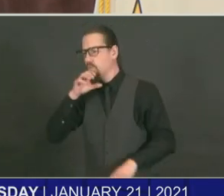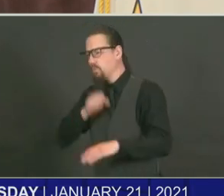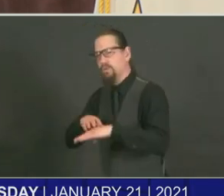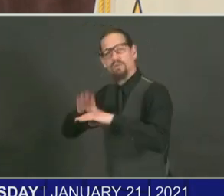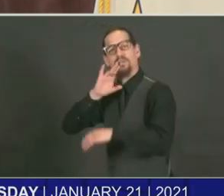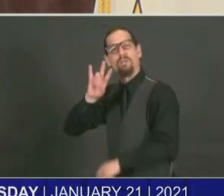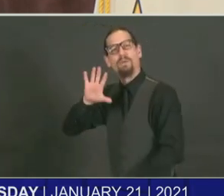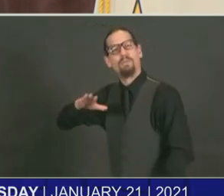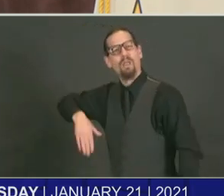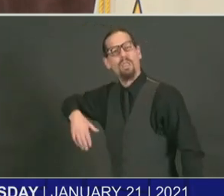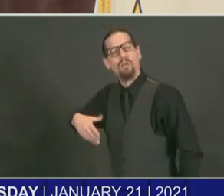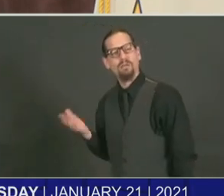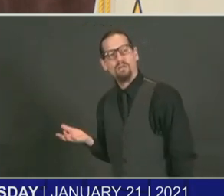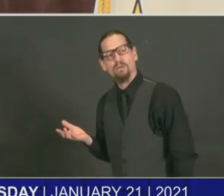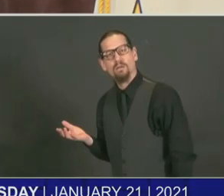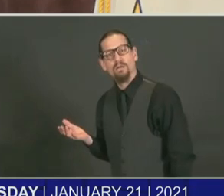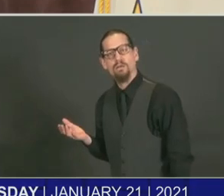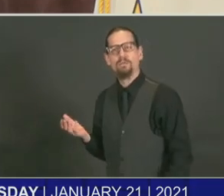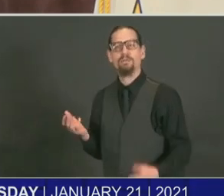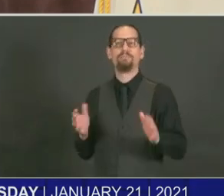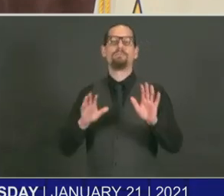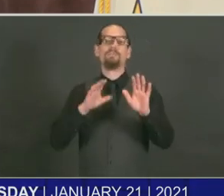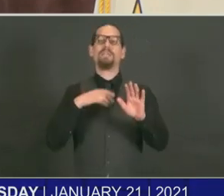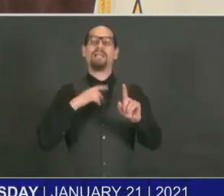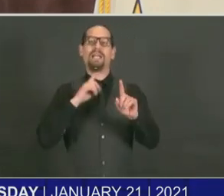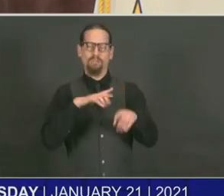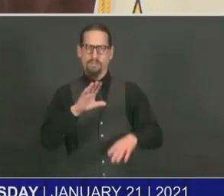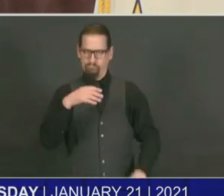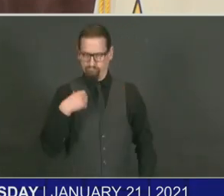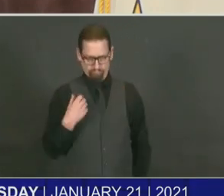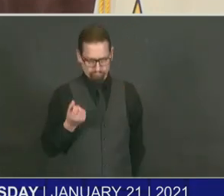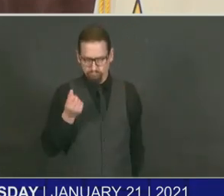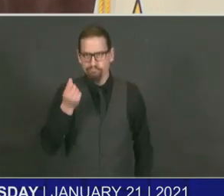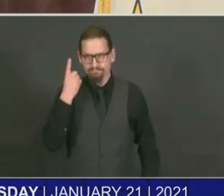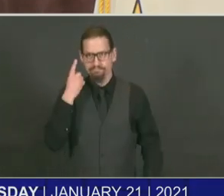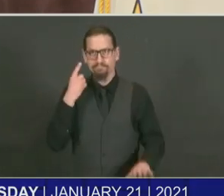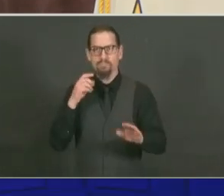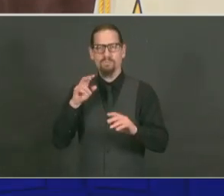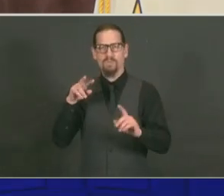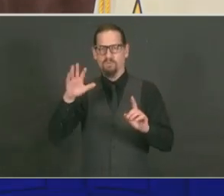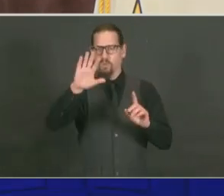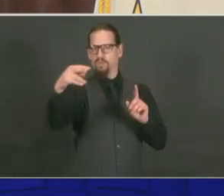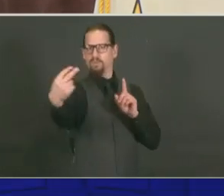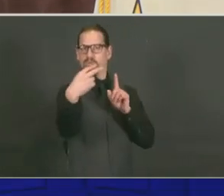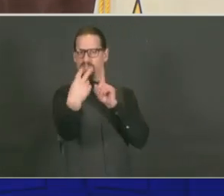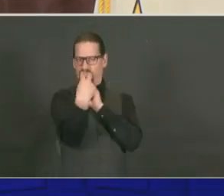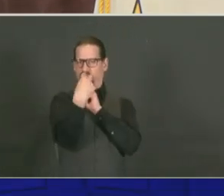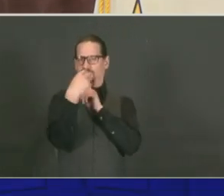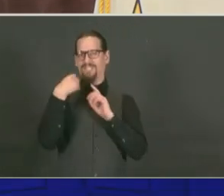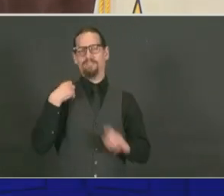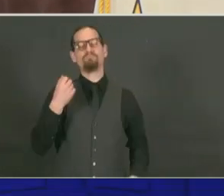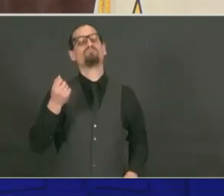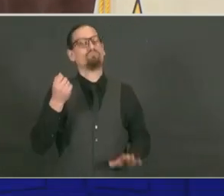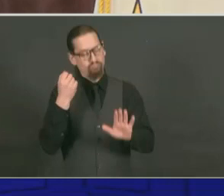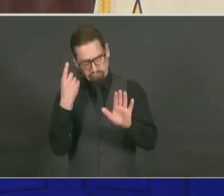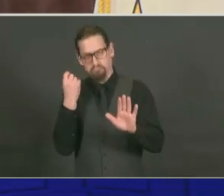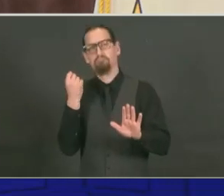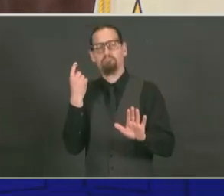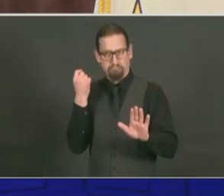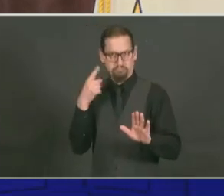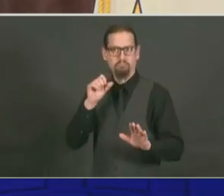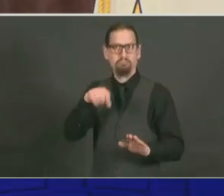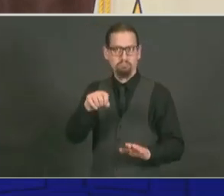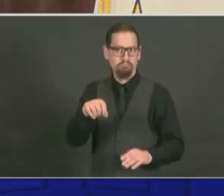I definitely understand the optics concern that exists. We do know that those individuals